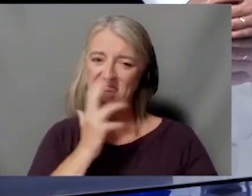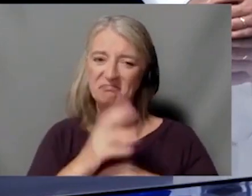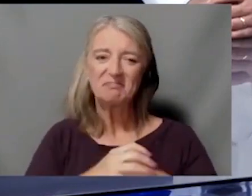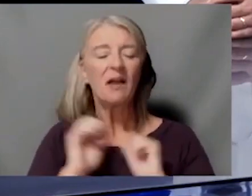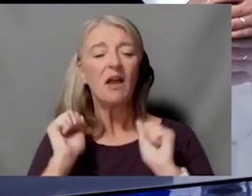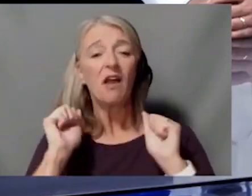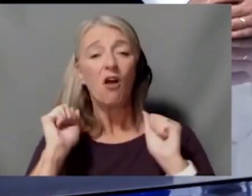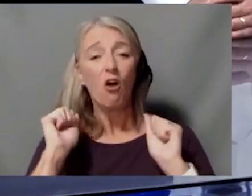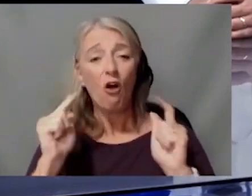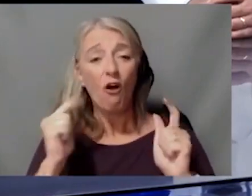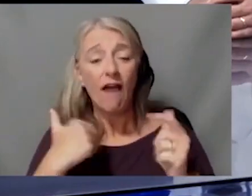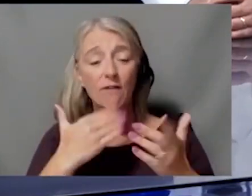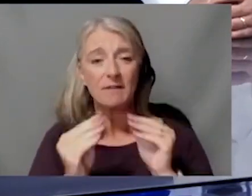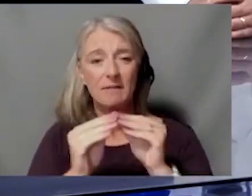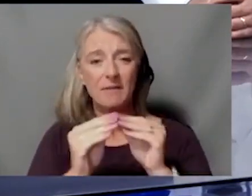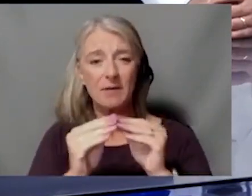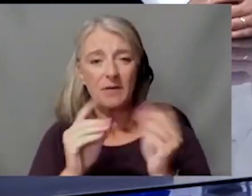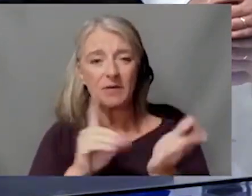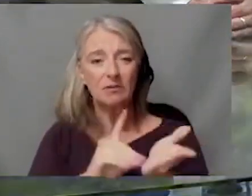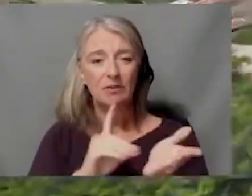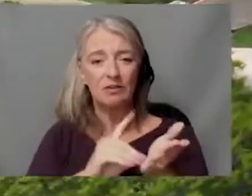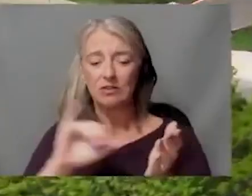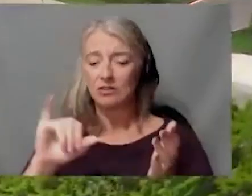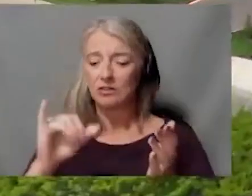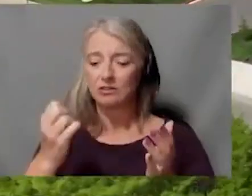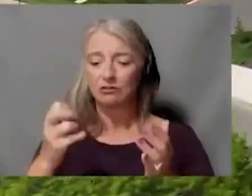a little bit more with Dr. Jensen and Bill Self.